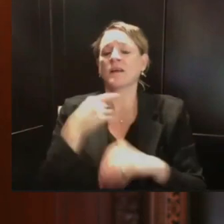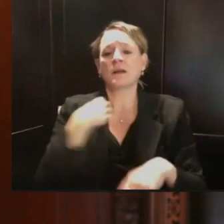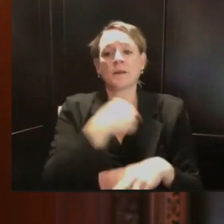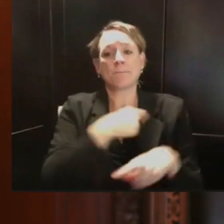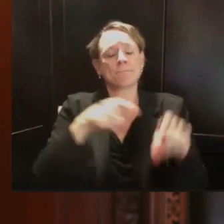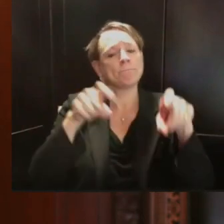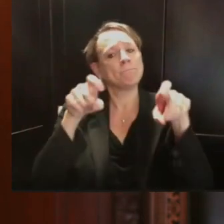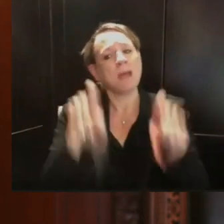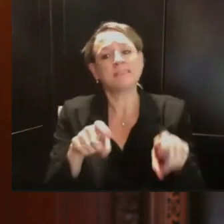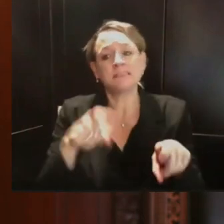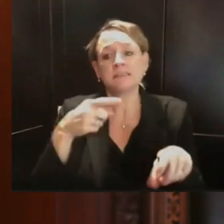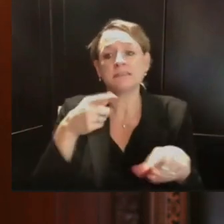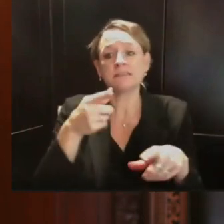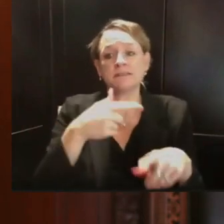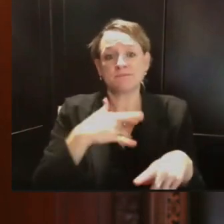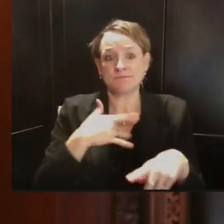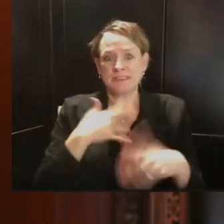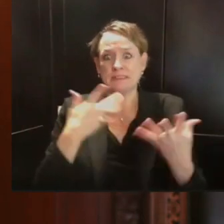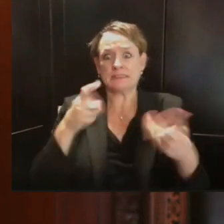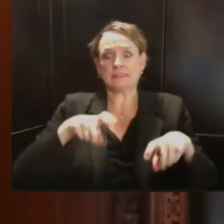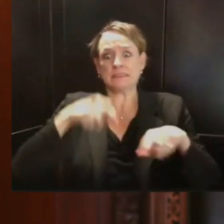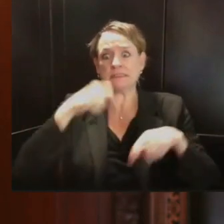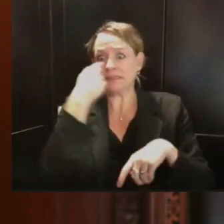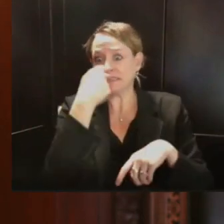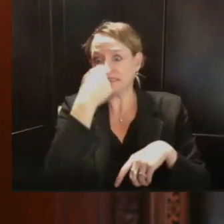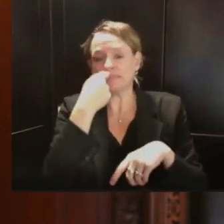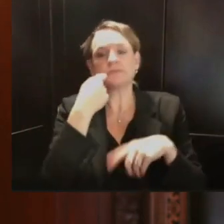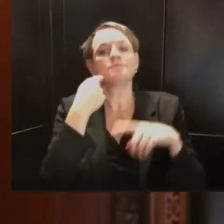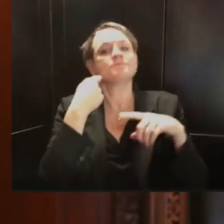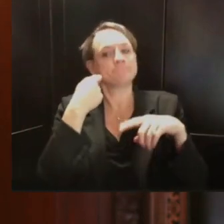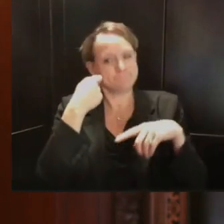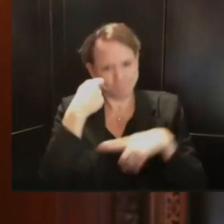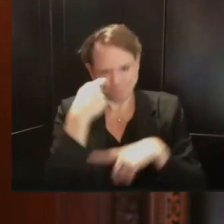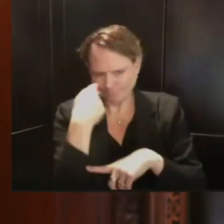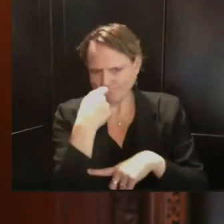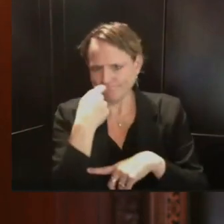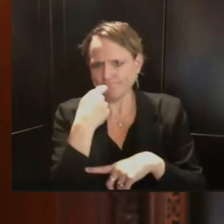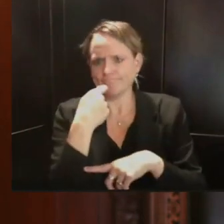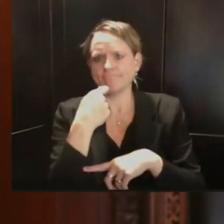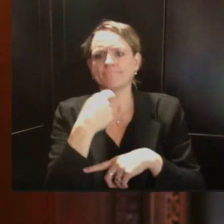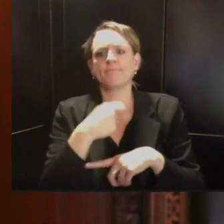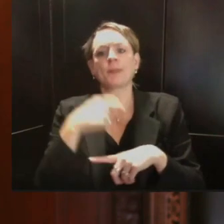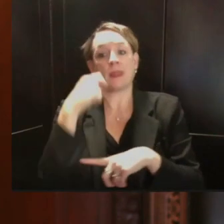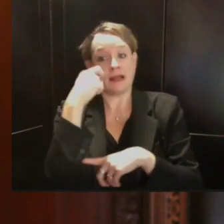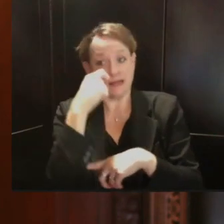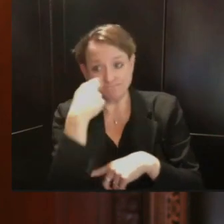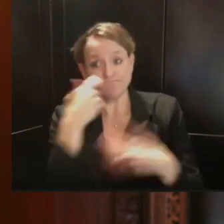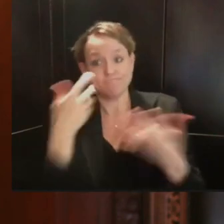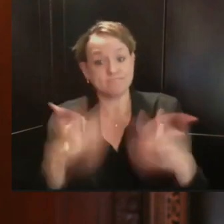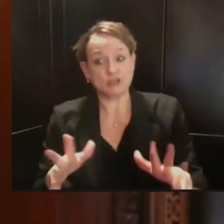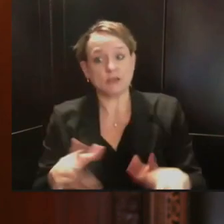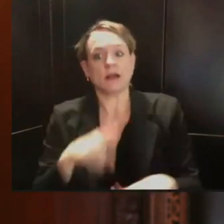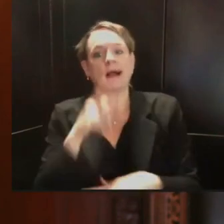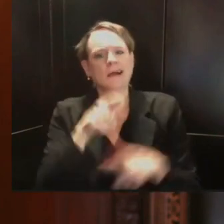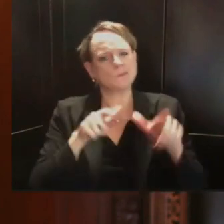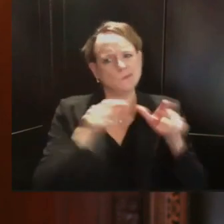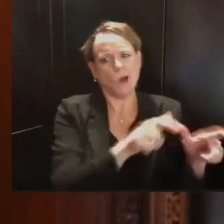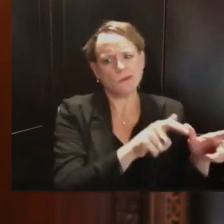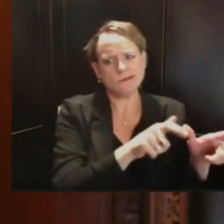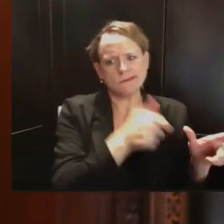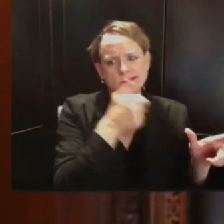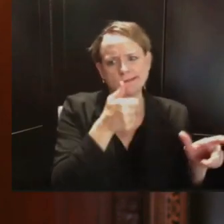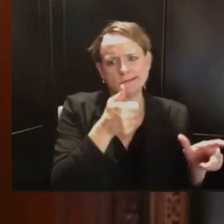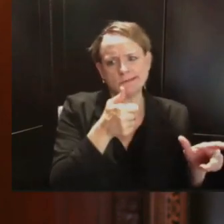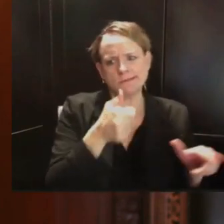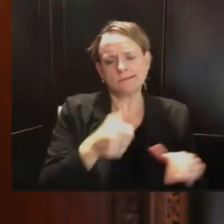funding and support for testing and contact tracing on our UW campuses that we have previously announced, today we